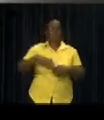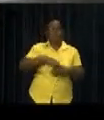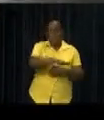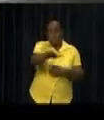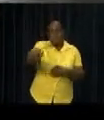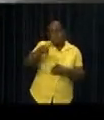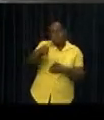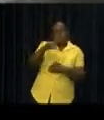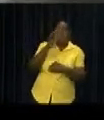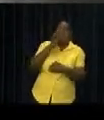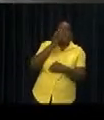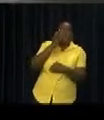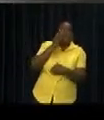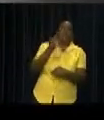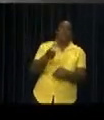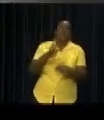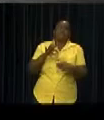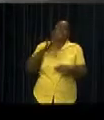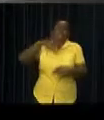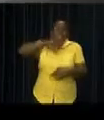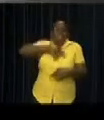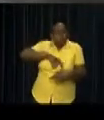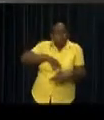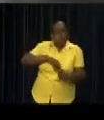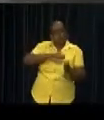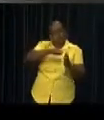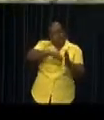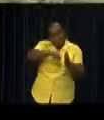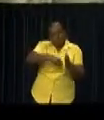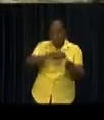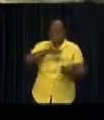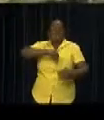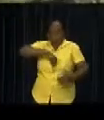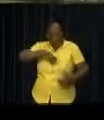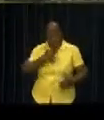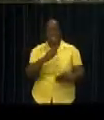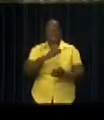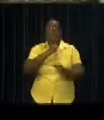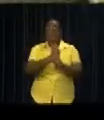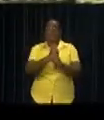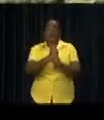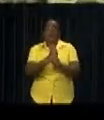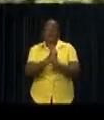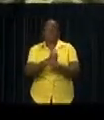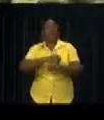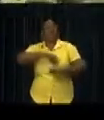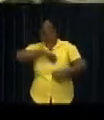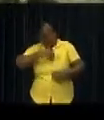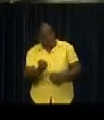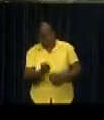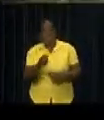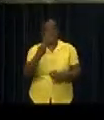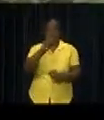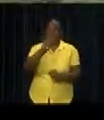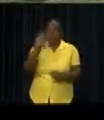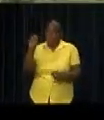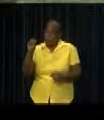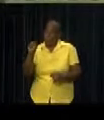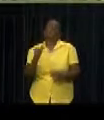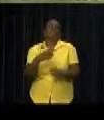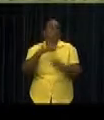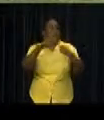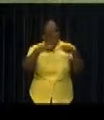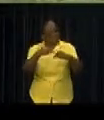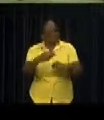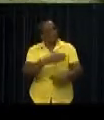local communities to come up with simple project proposals or ideas. This allows the contribution of the Ministry of Regional